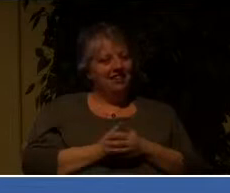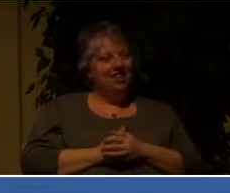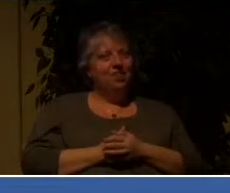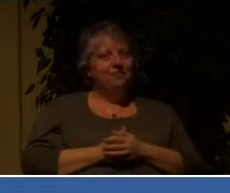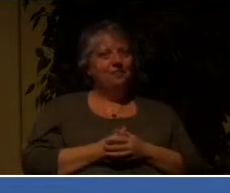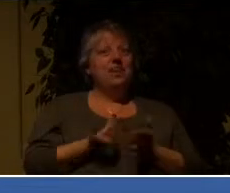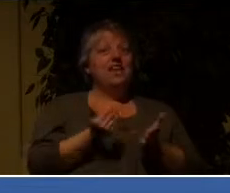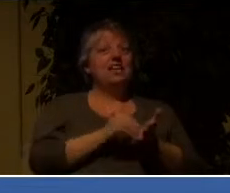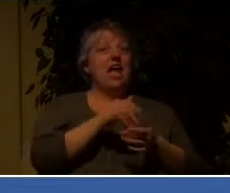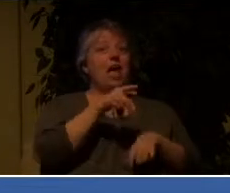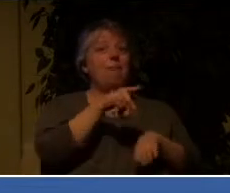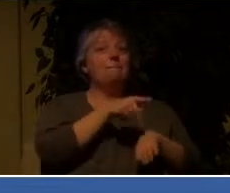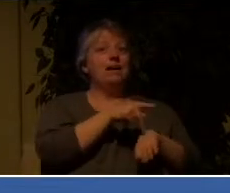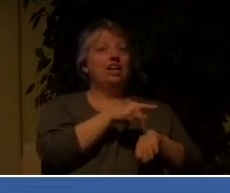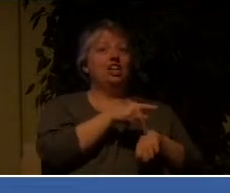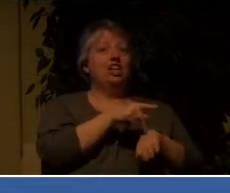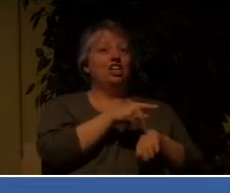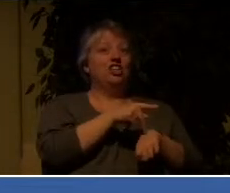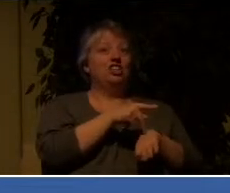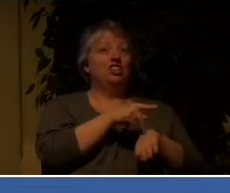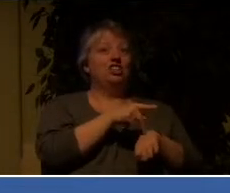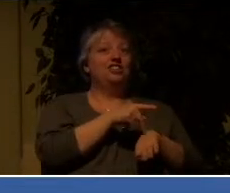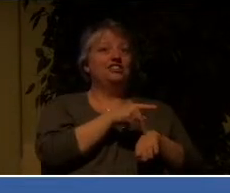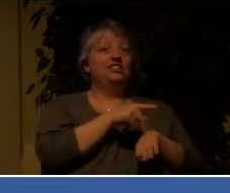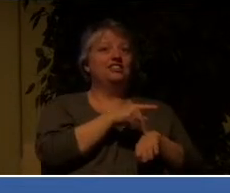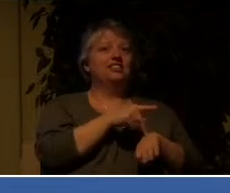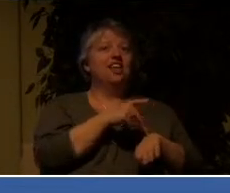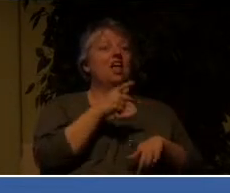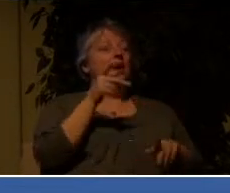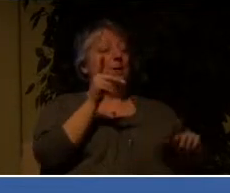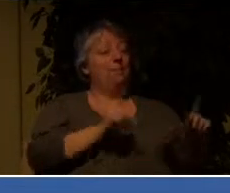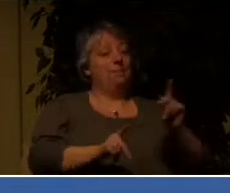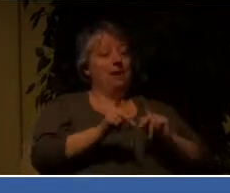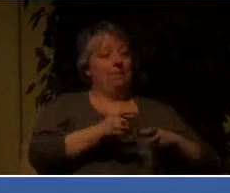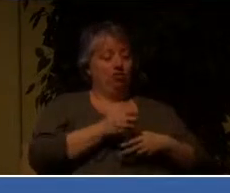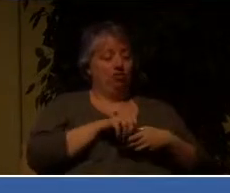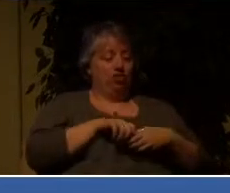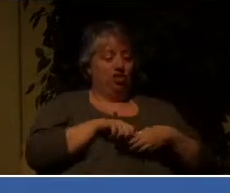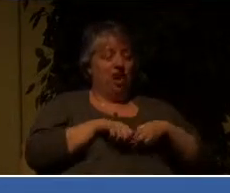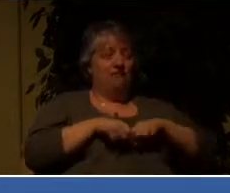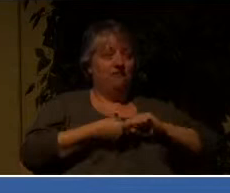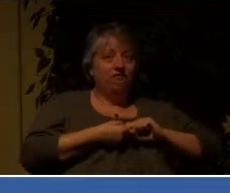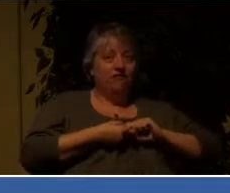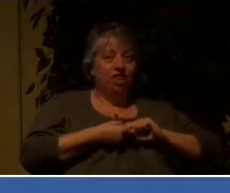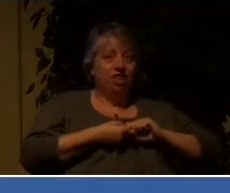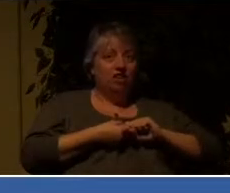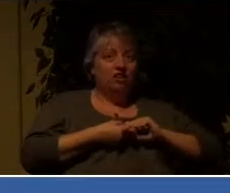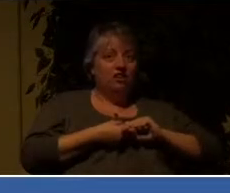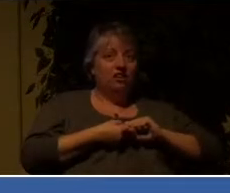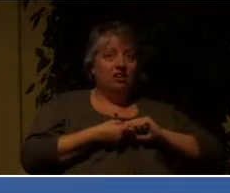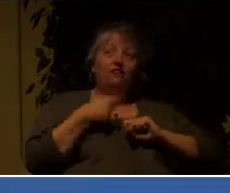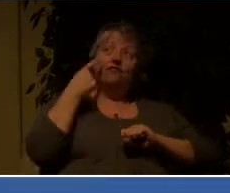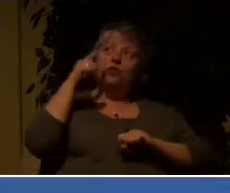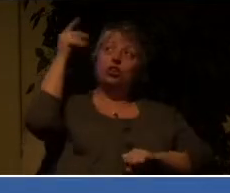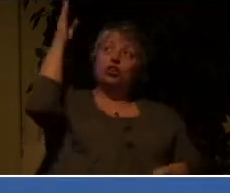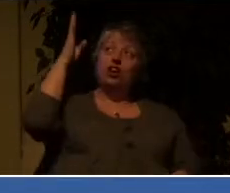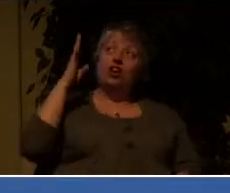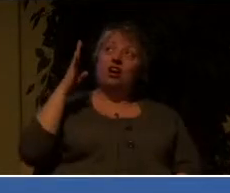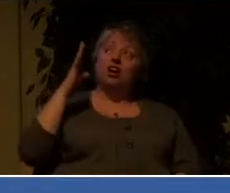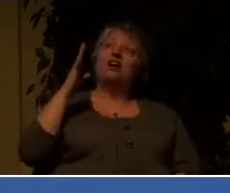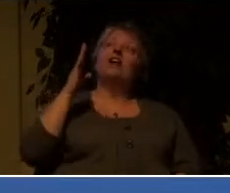then those who suffer according to God's will should commit themselves to their faithful creator